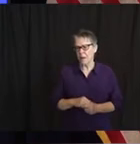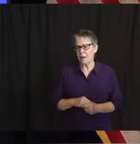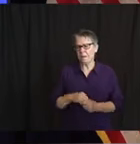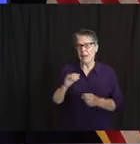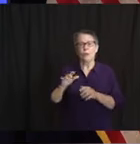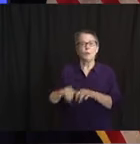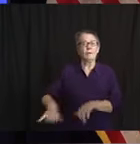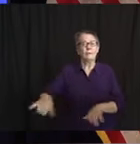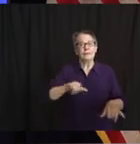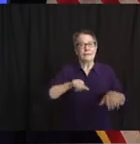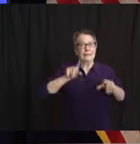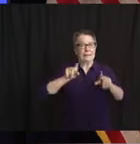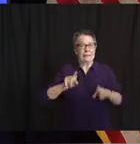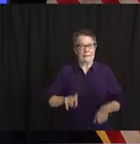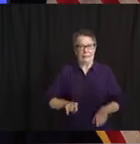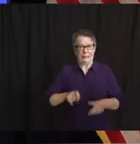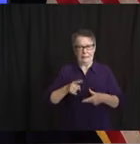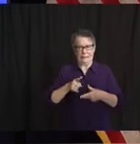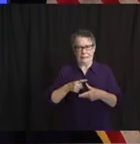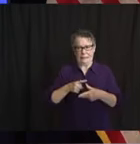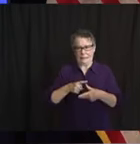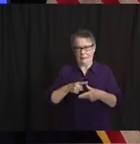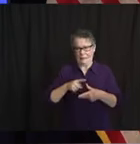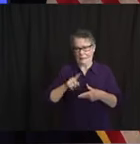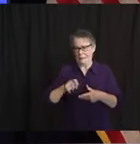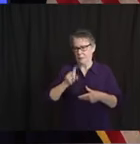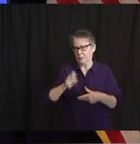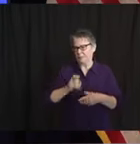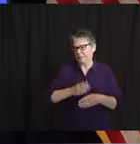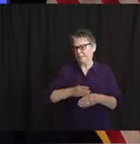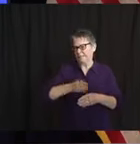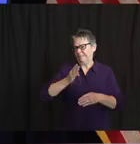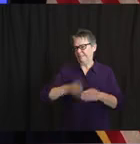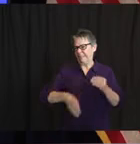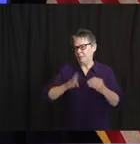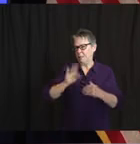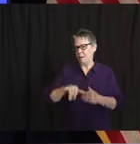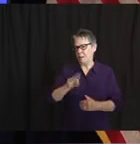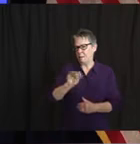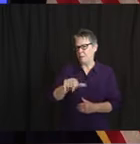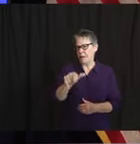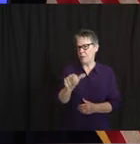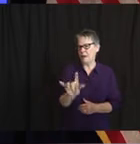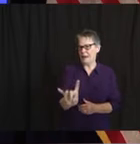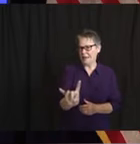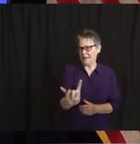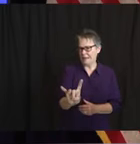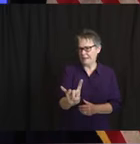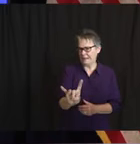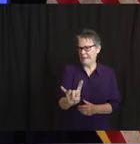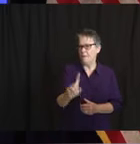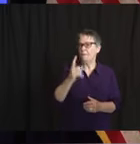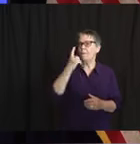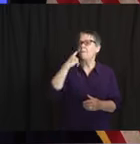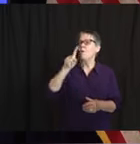that completed by the end of this month. And those attestations that